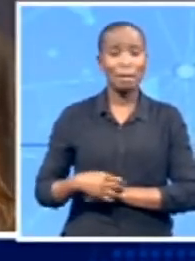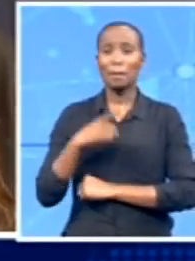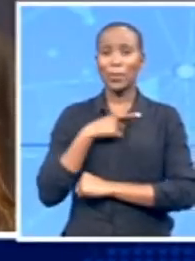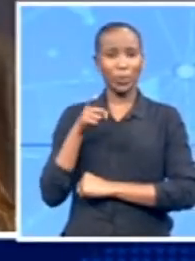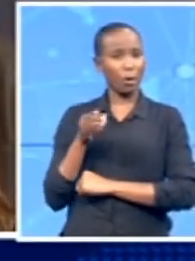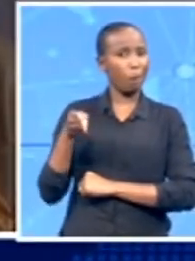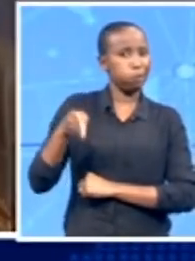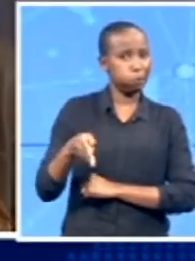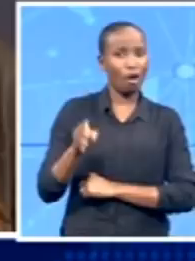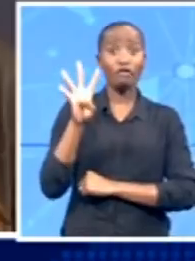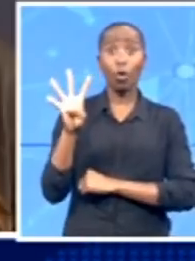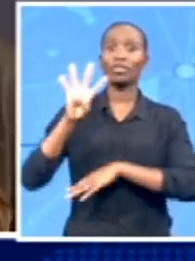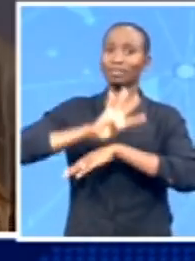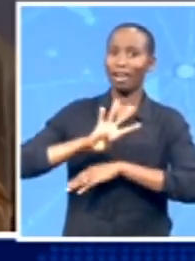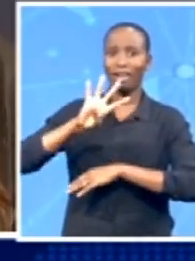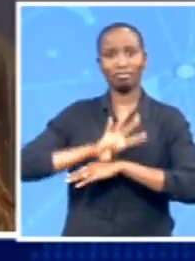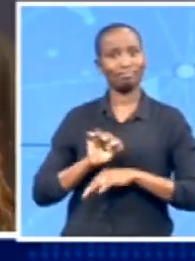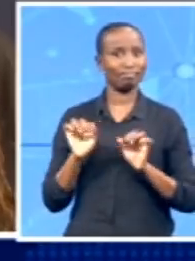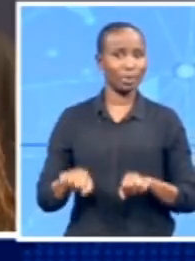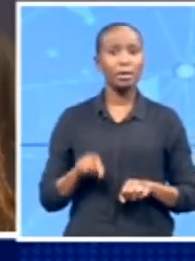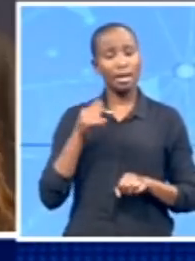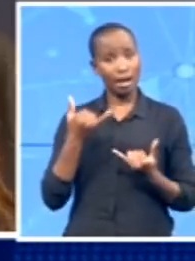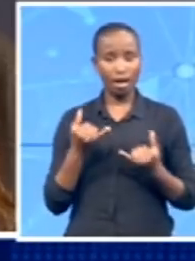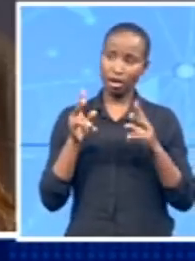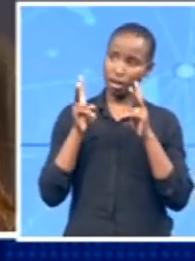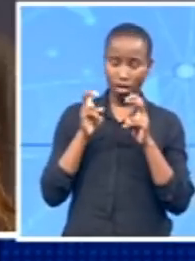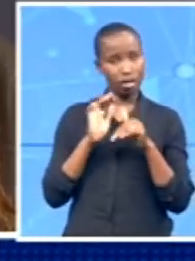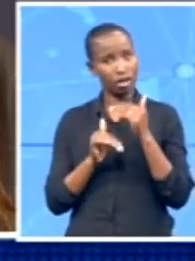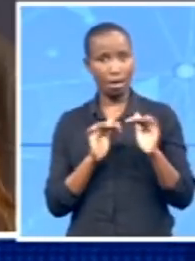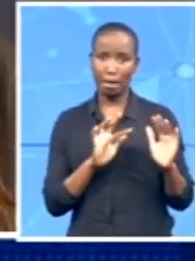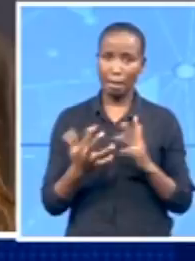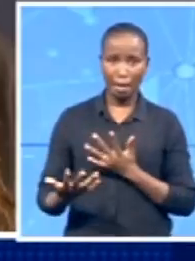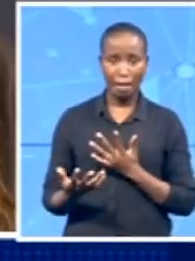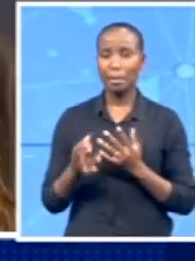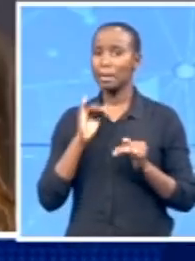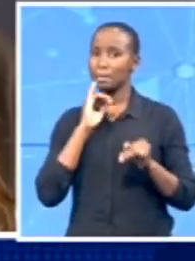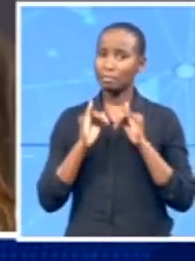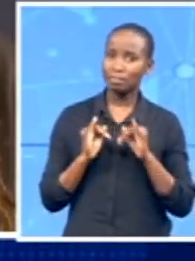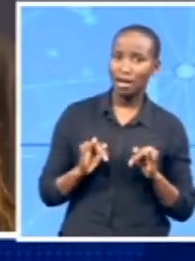gotten a sense of proceedings and processes. What's today looking like?